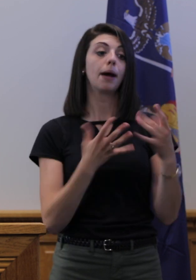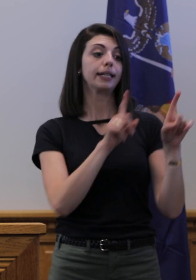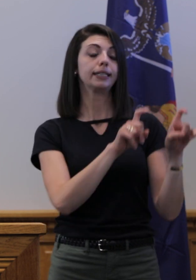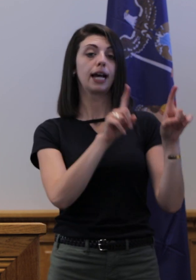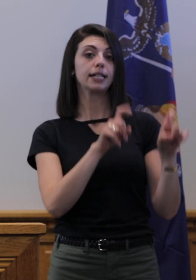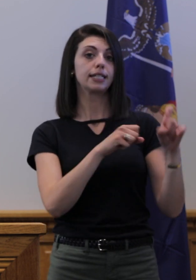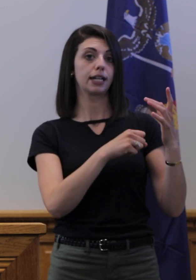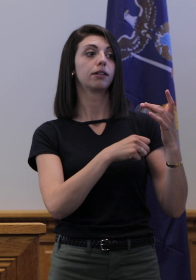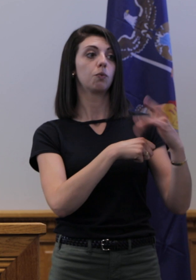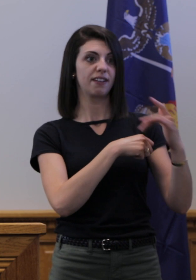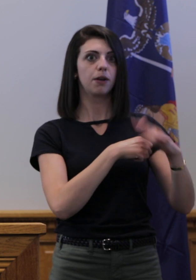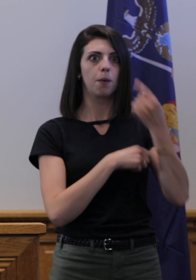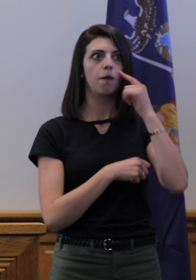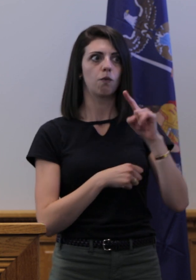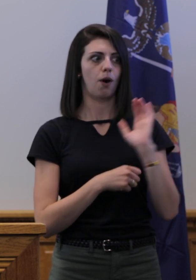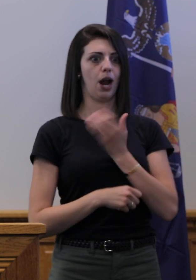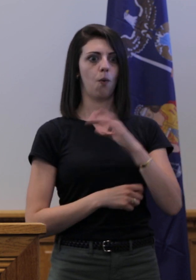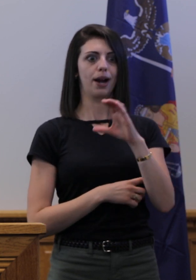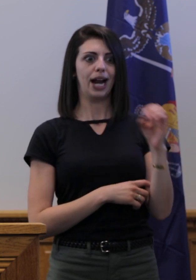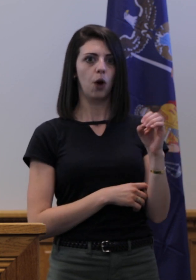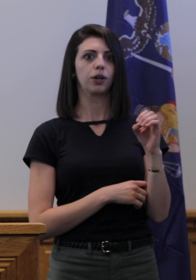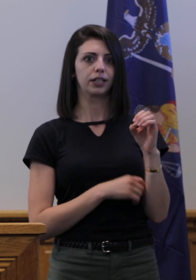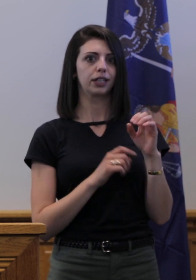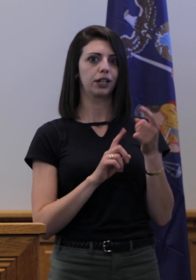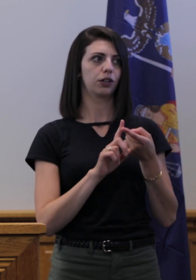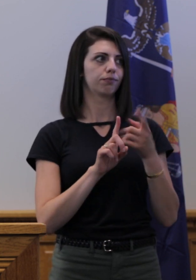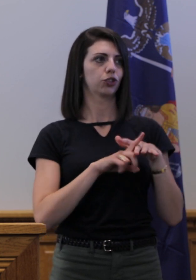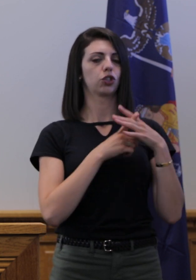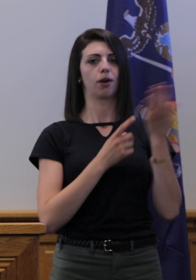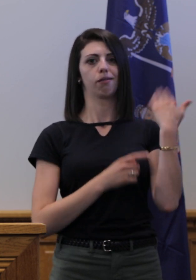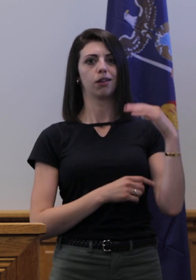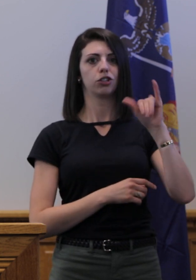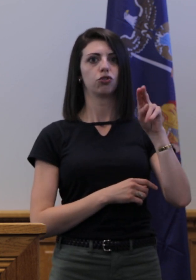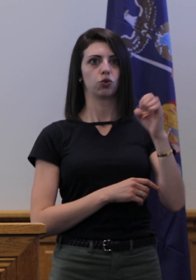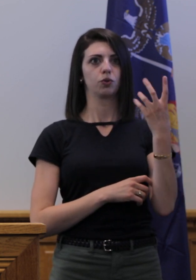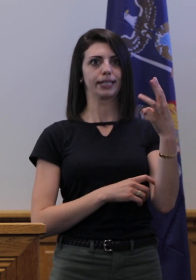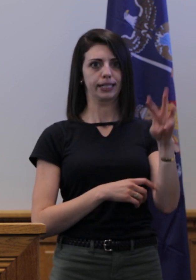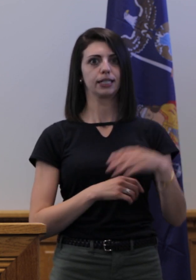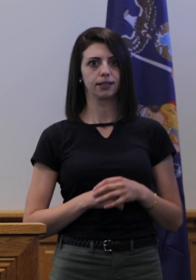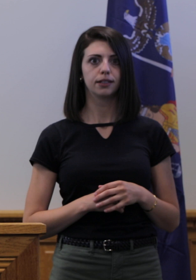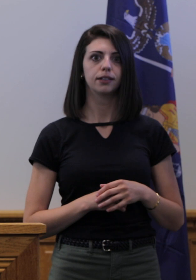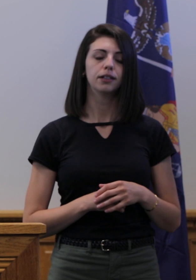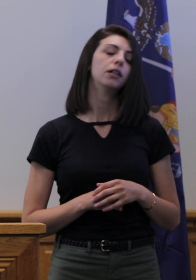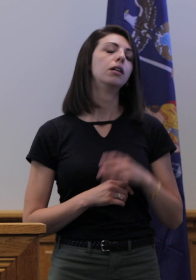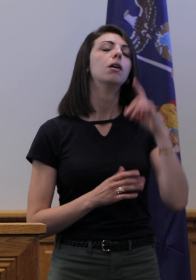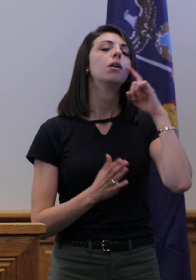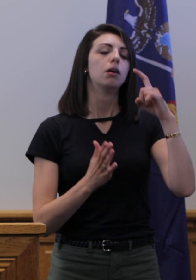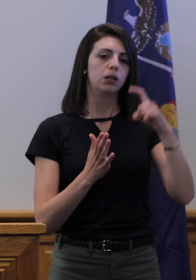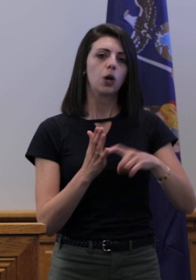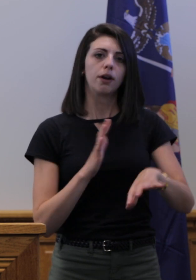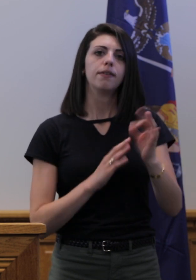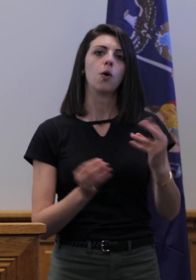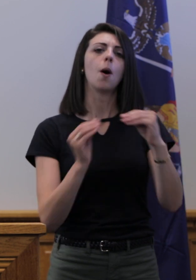deployed in the county to expand testing since June 16th. The expanded testing did find additional